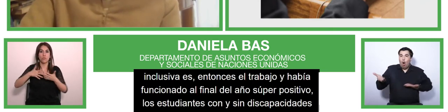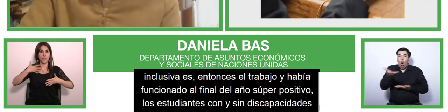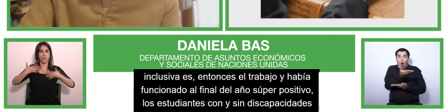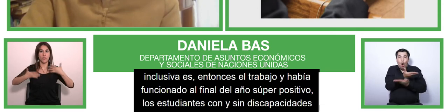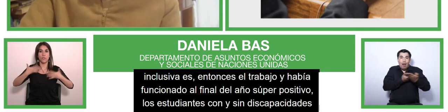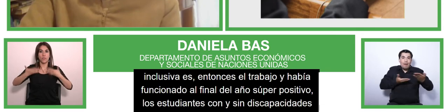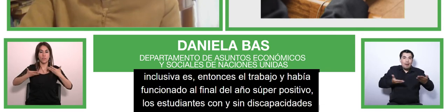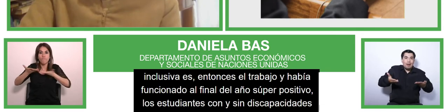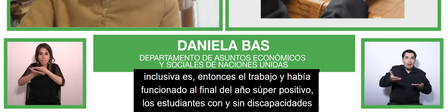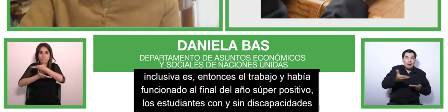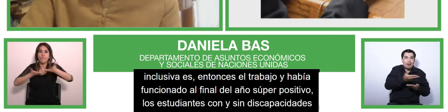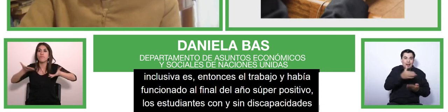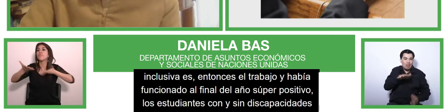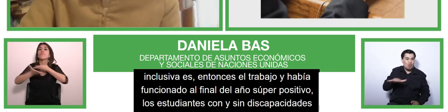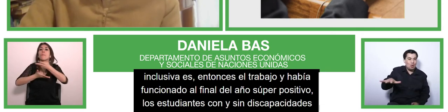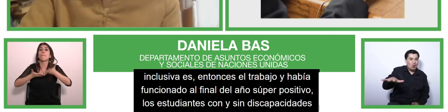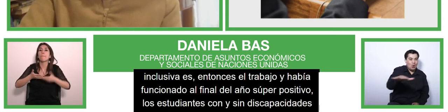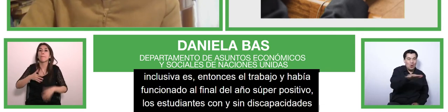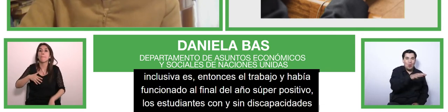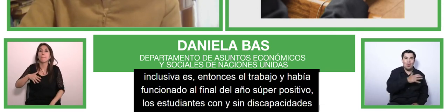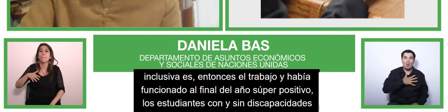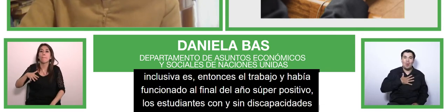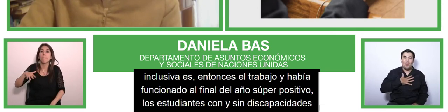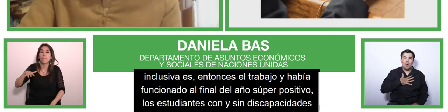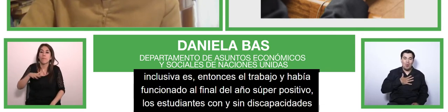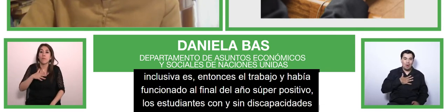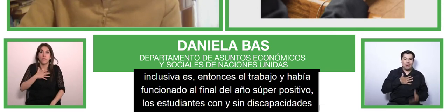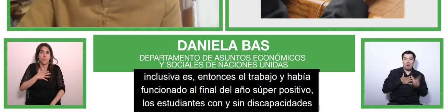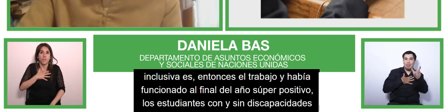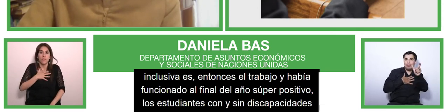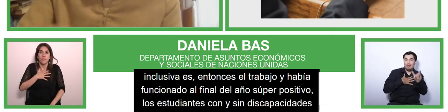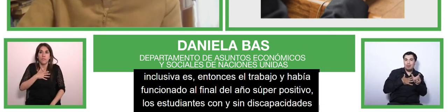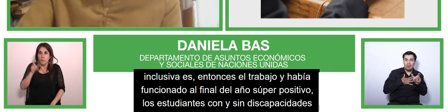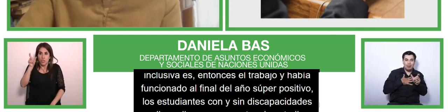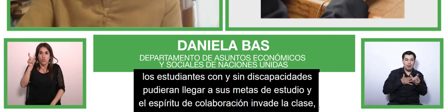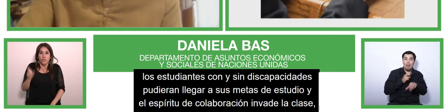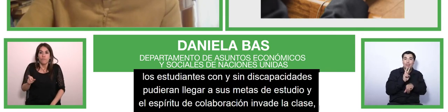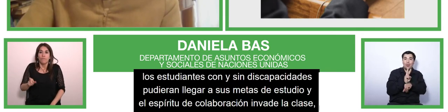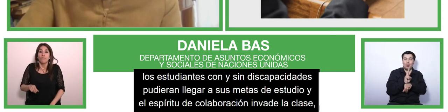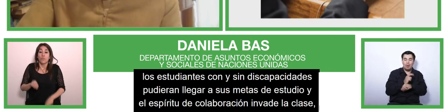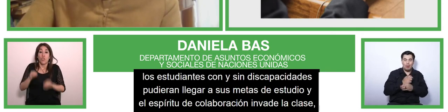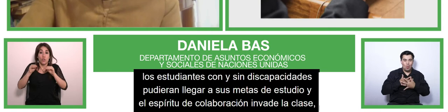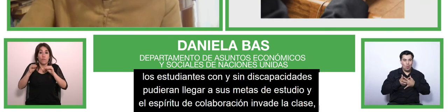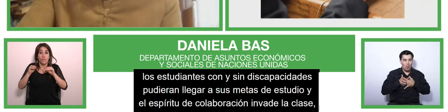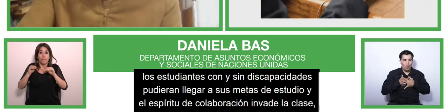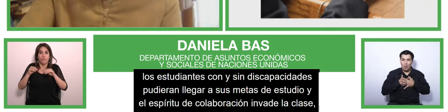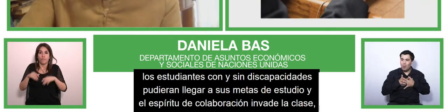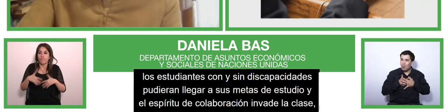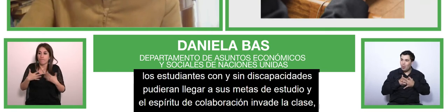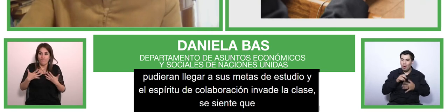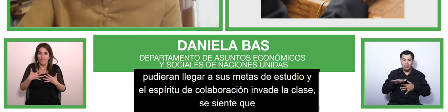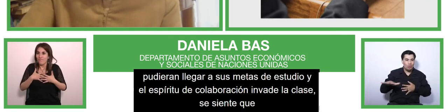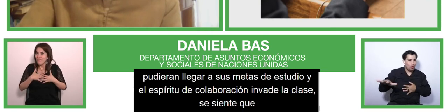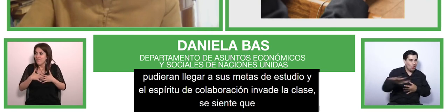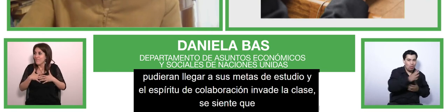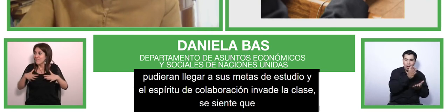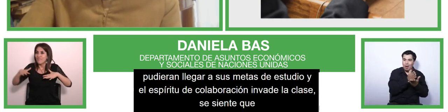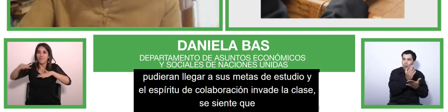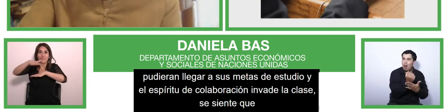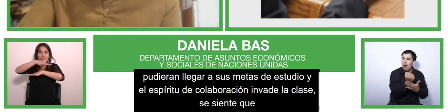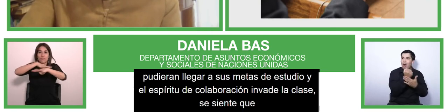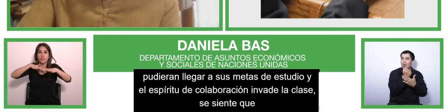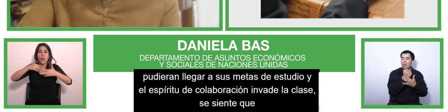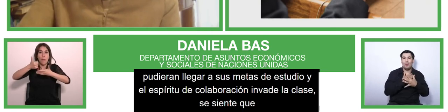classroom and she feels this is the whole school that somehow contributed to that and they